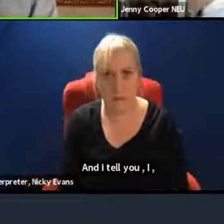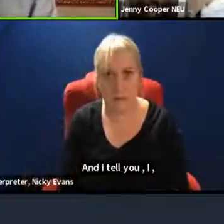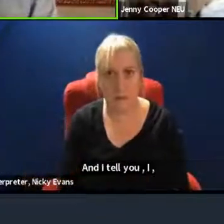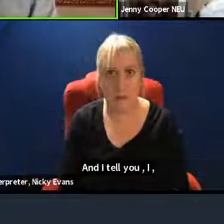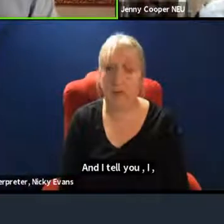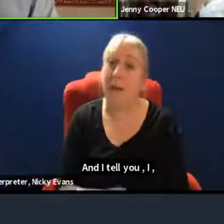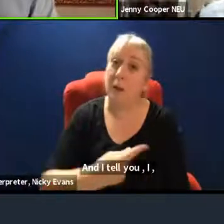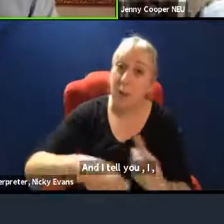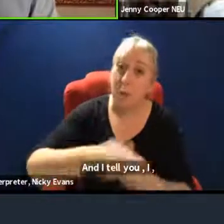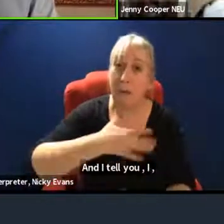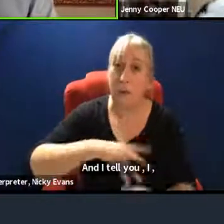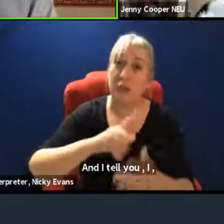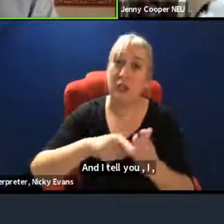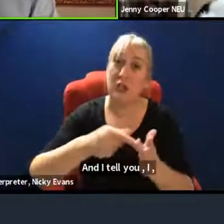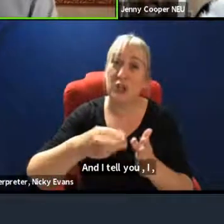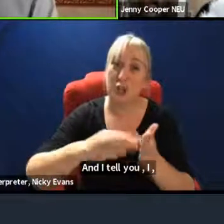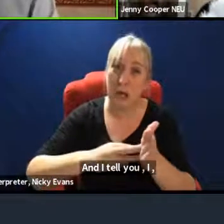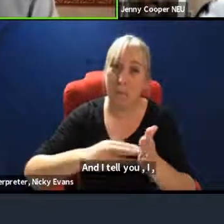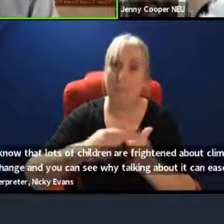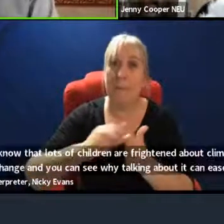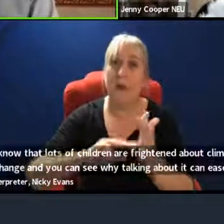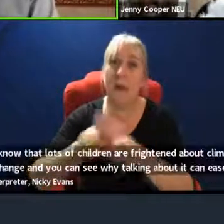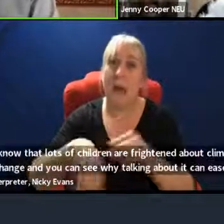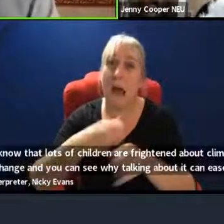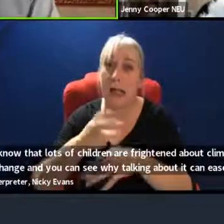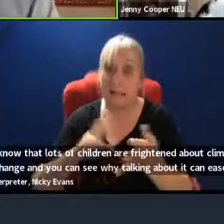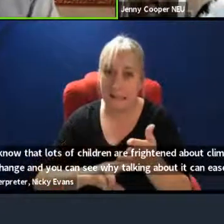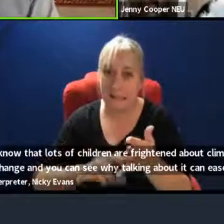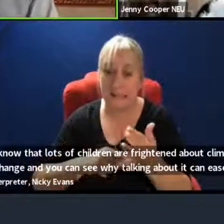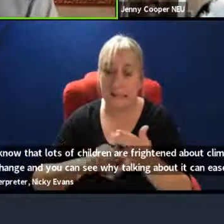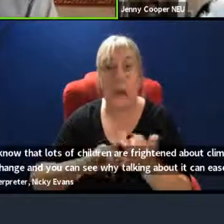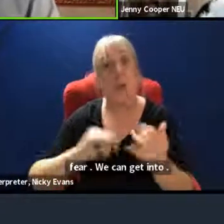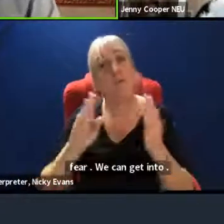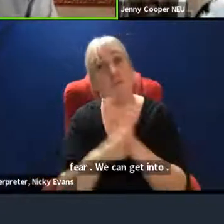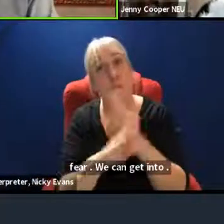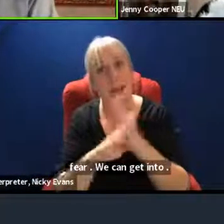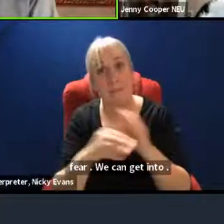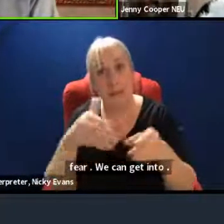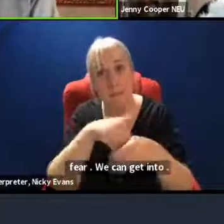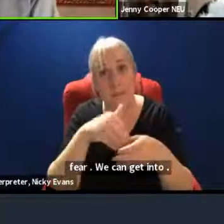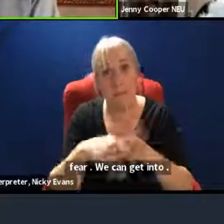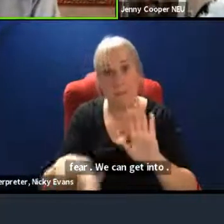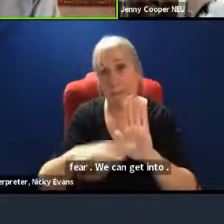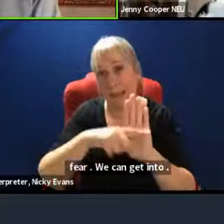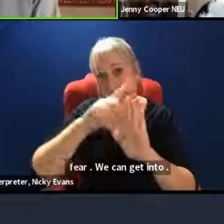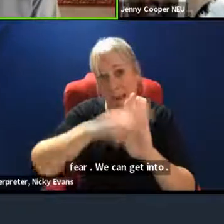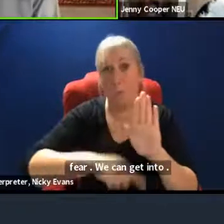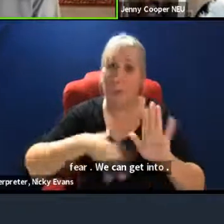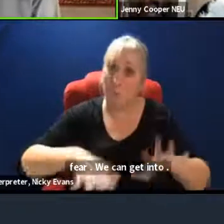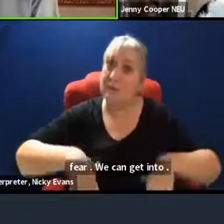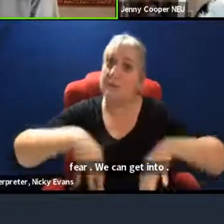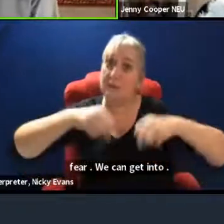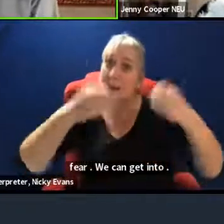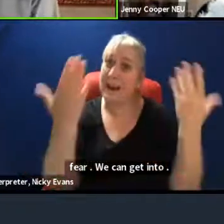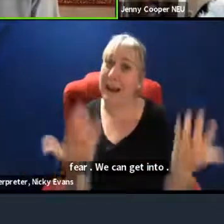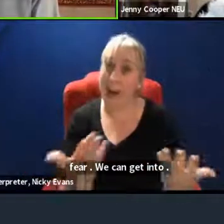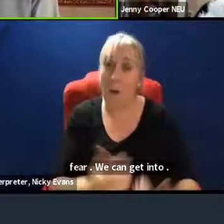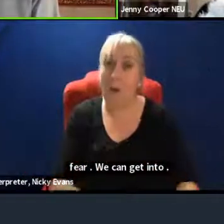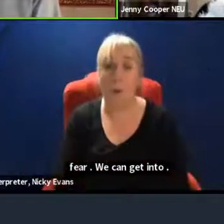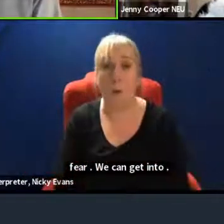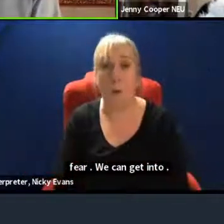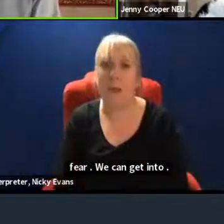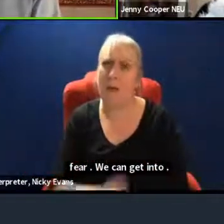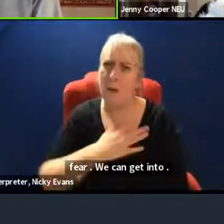Jim Knight's private members' bill restoring sustainability as a pillar of the curriculum to come in straight away. We want a comprehensive